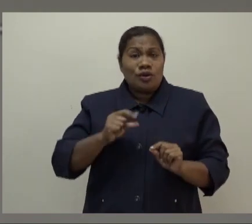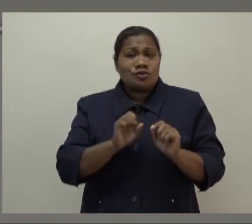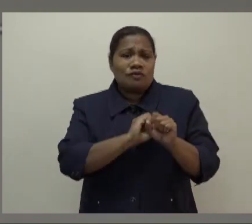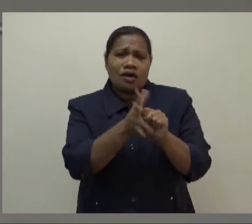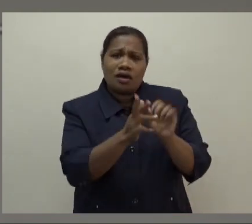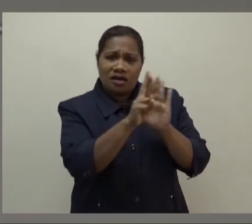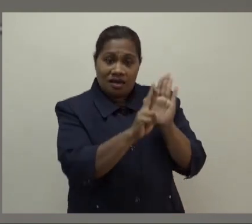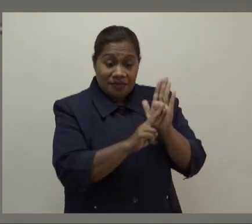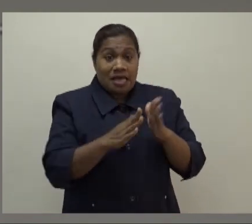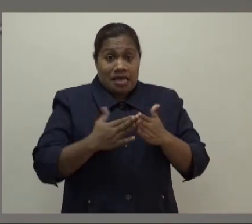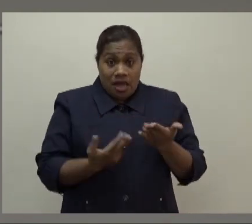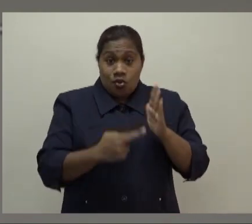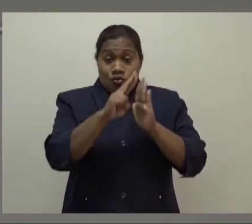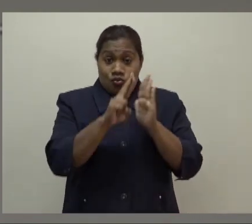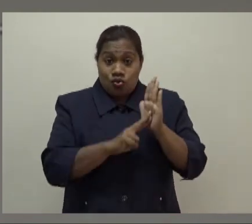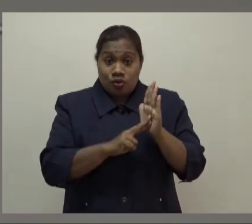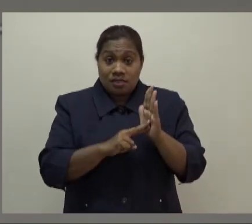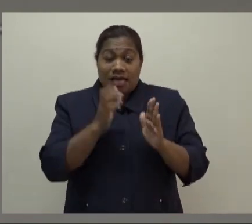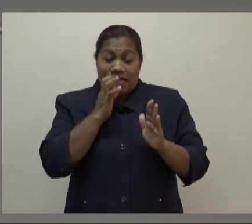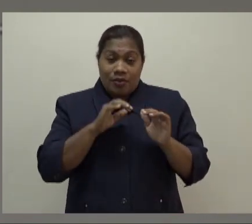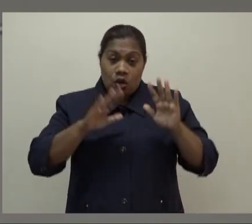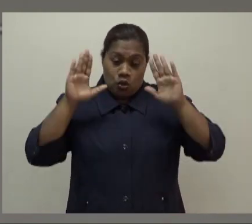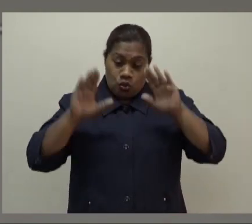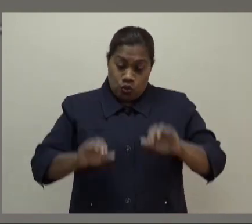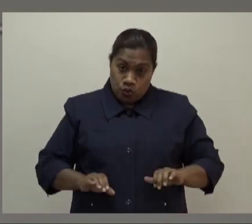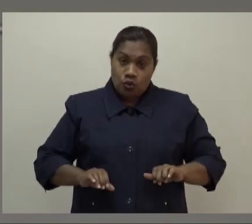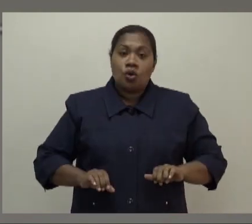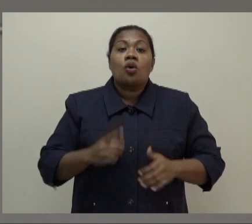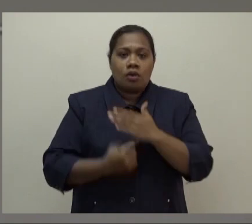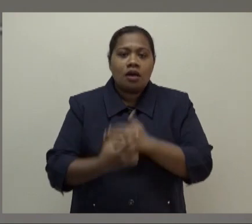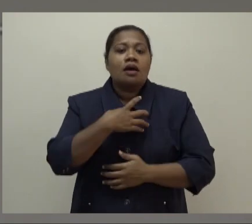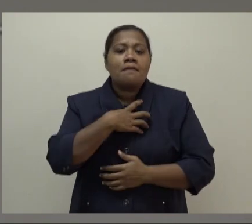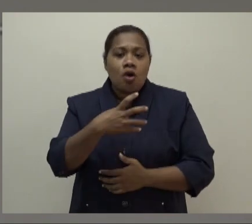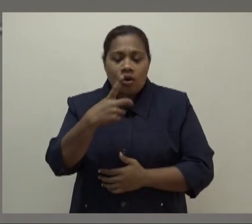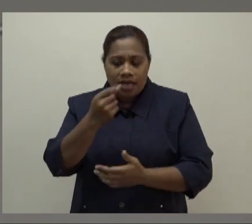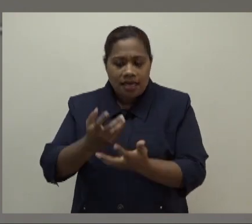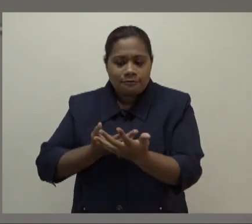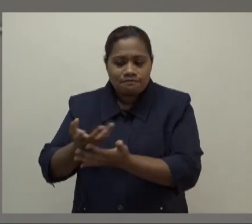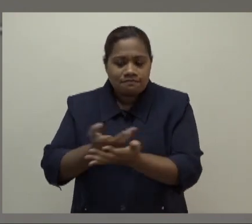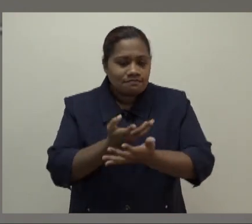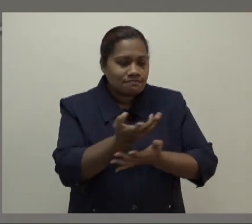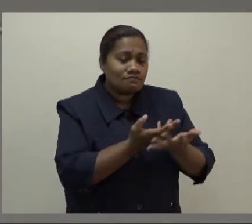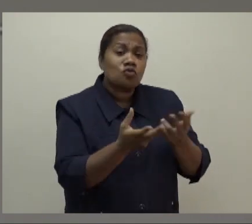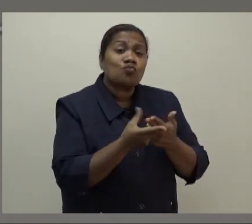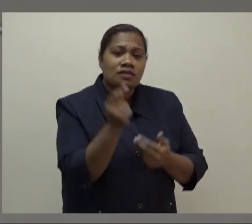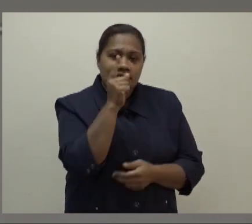rolled back a bit, we should be able to interact more with members of the public now.